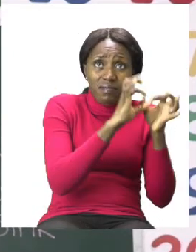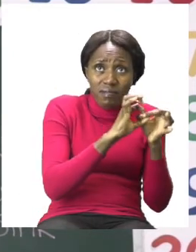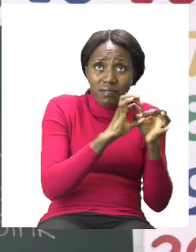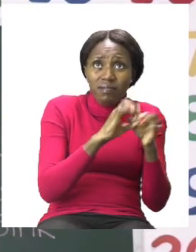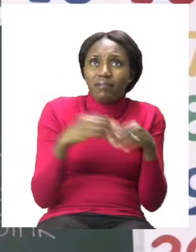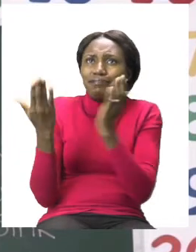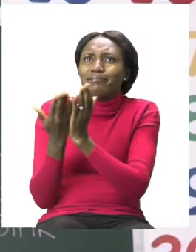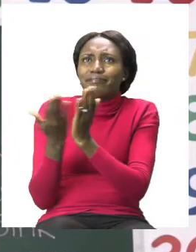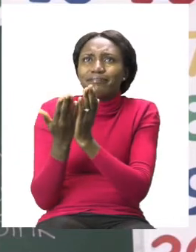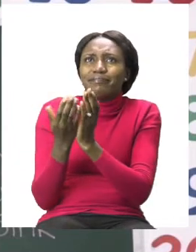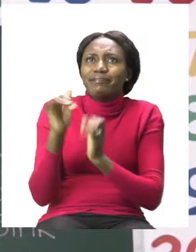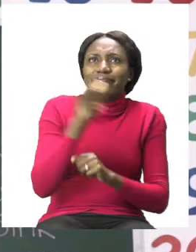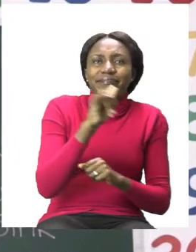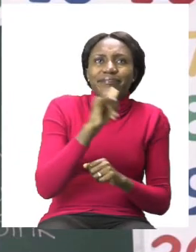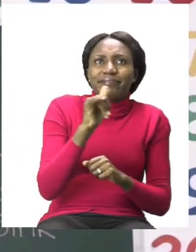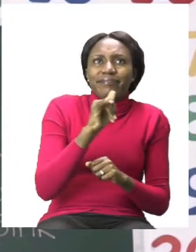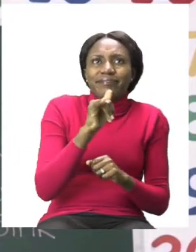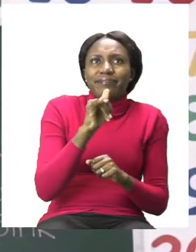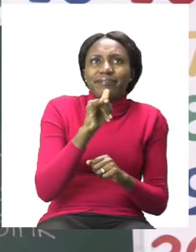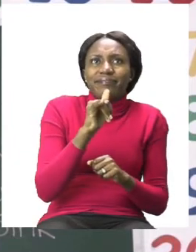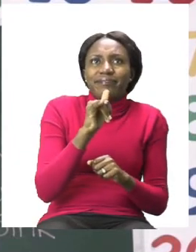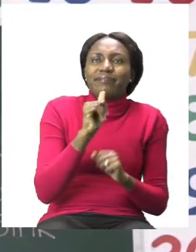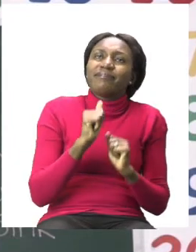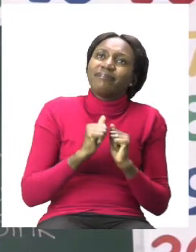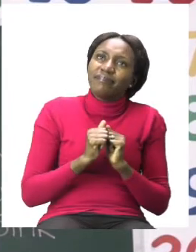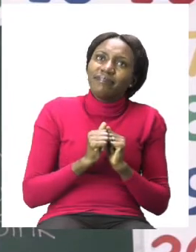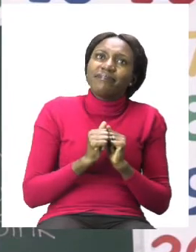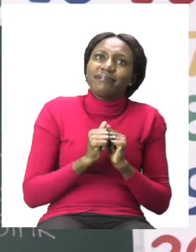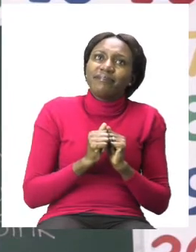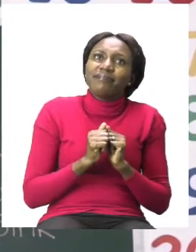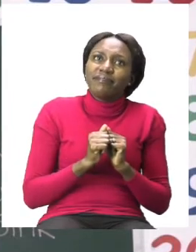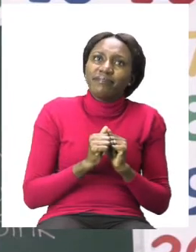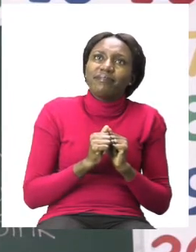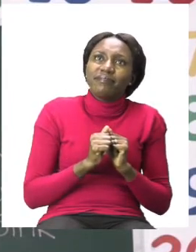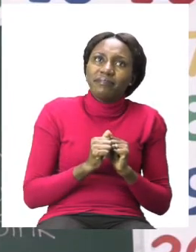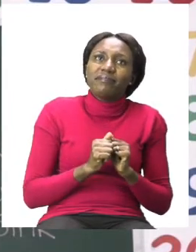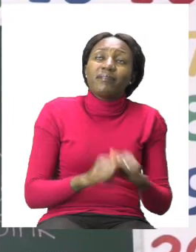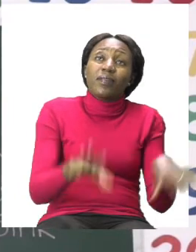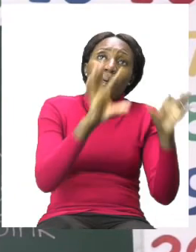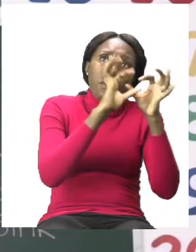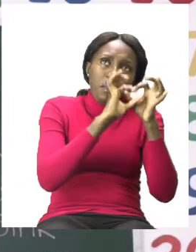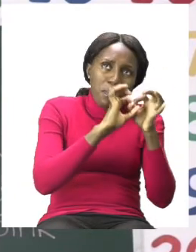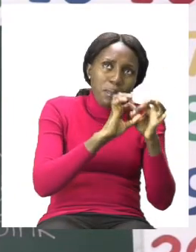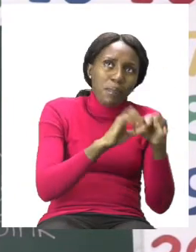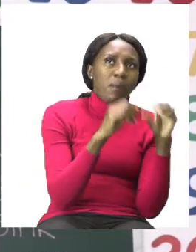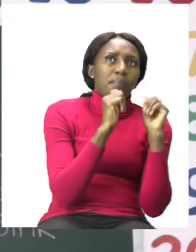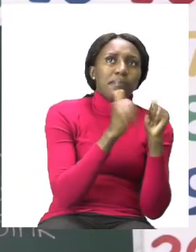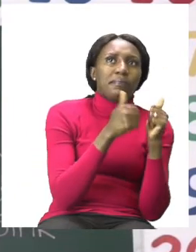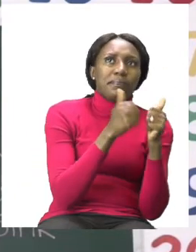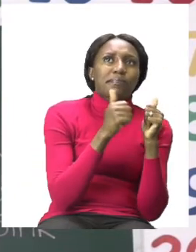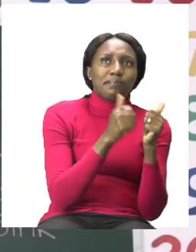or at school? If you said at home good job